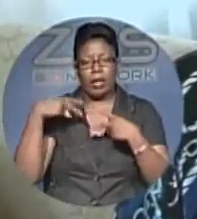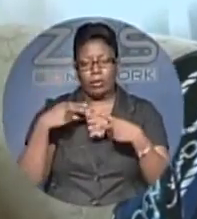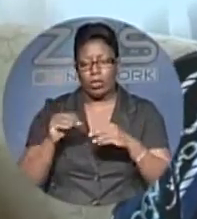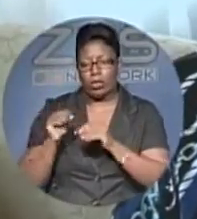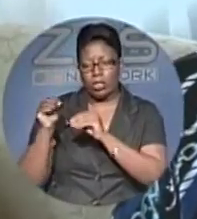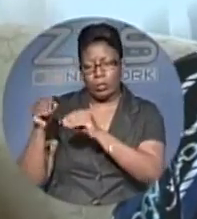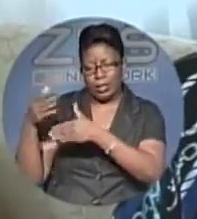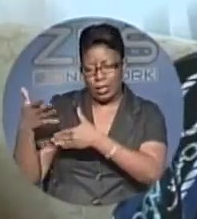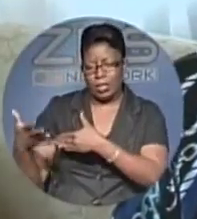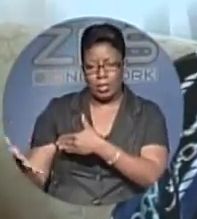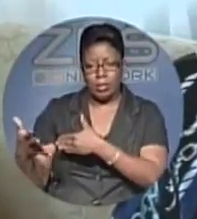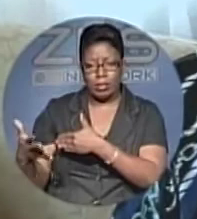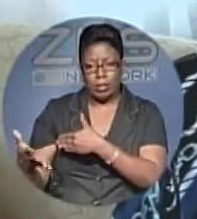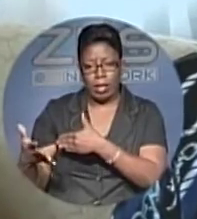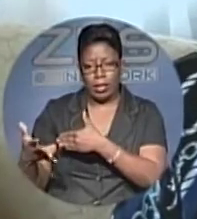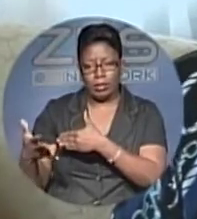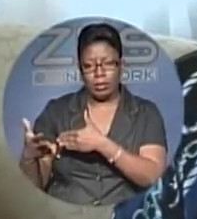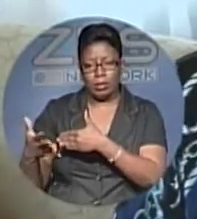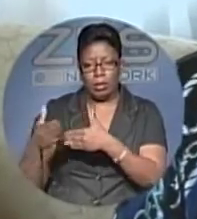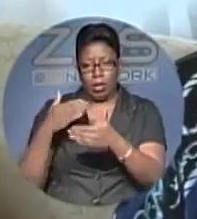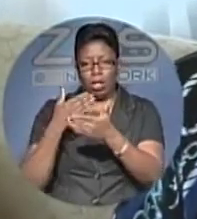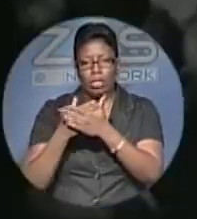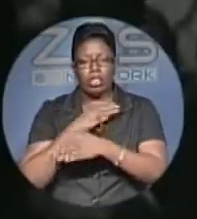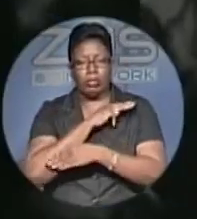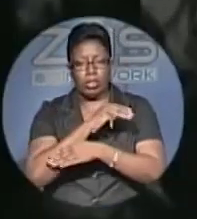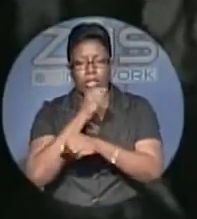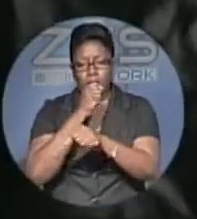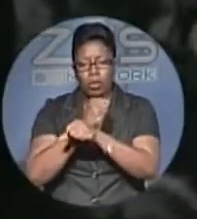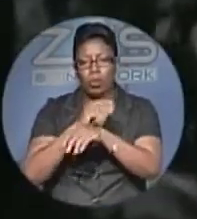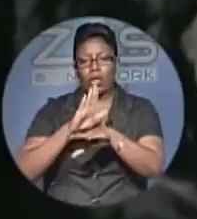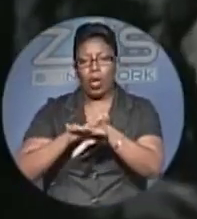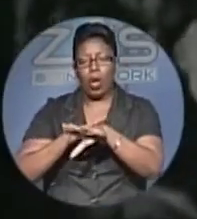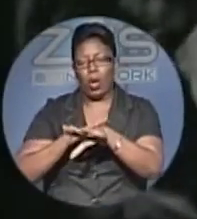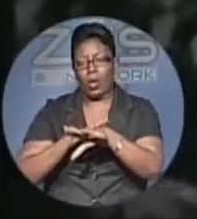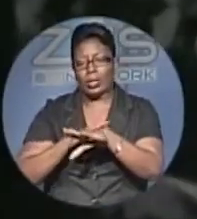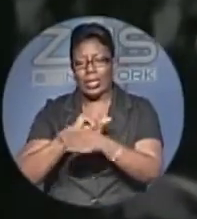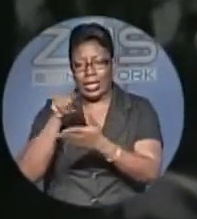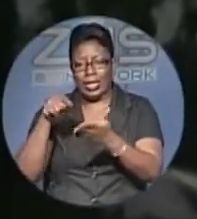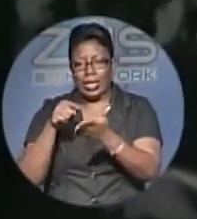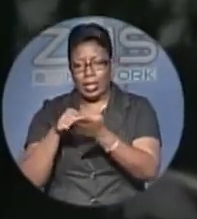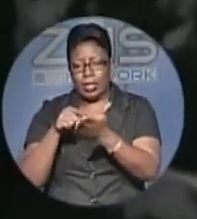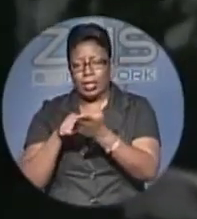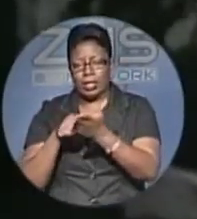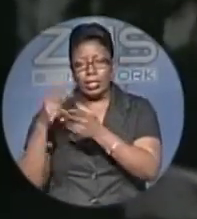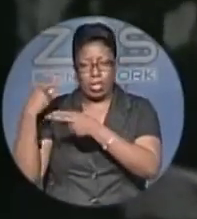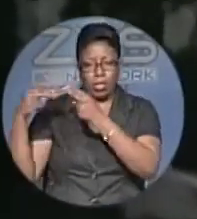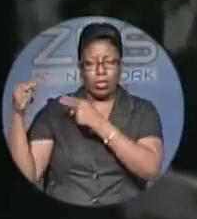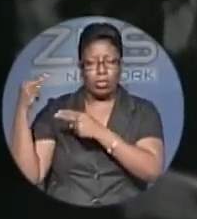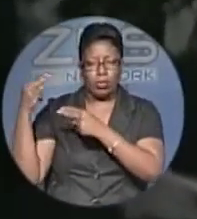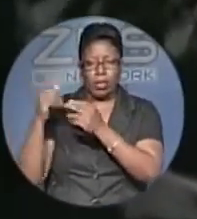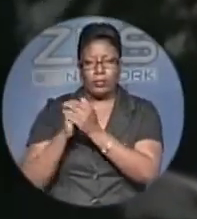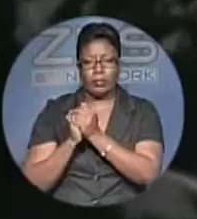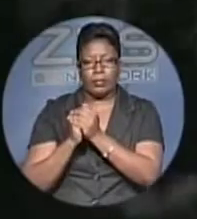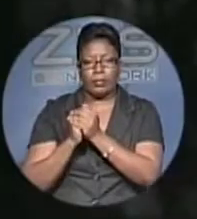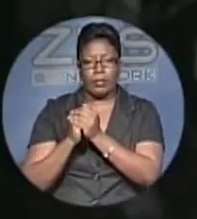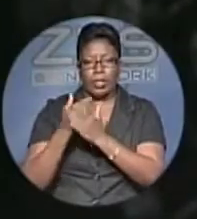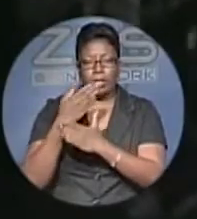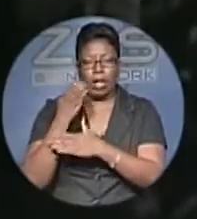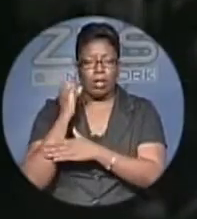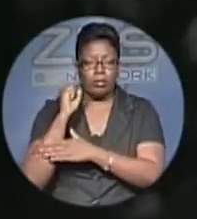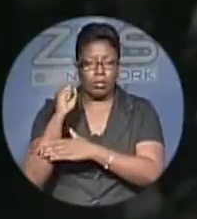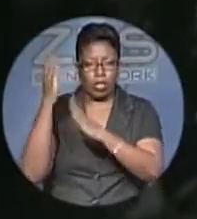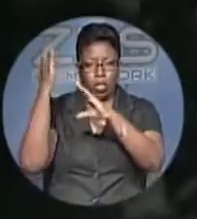aside a dedicated ministry that will work on this. Like Sarando, the Fox family hoped to one day have trade unions